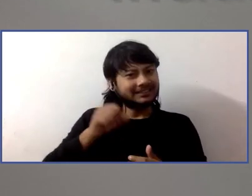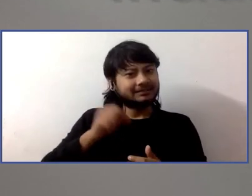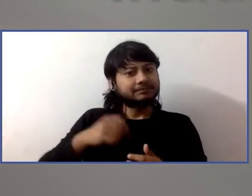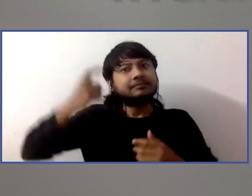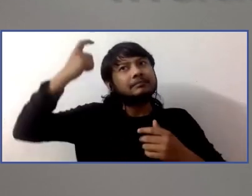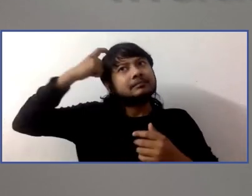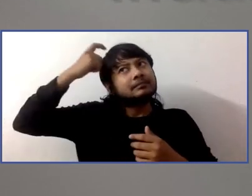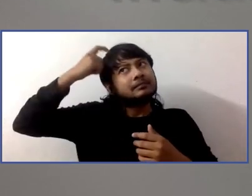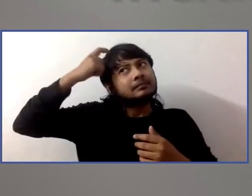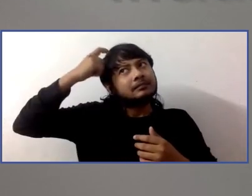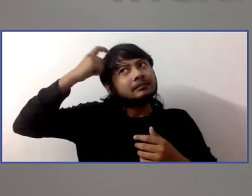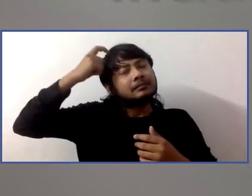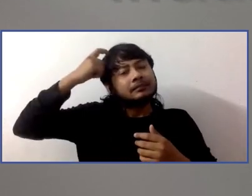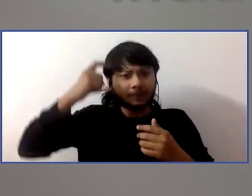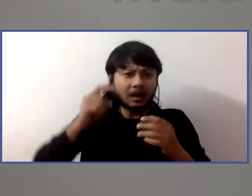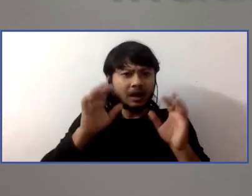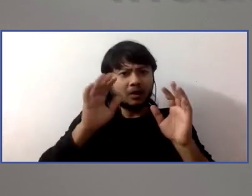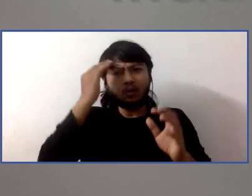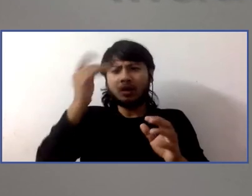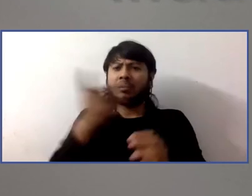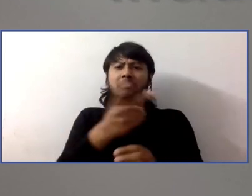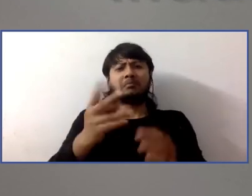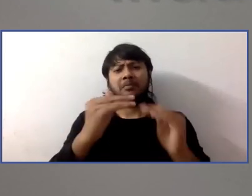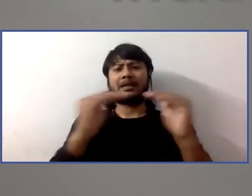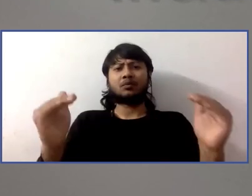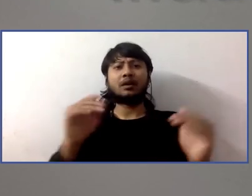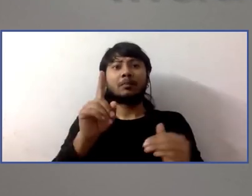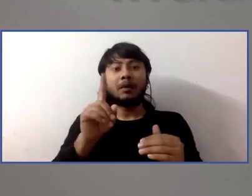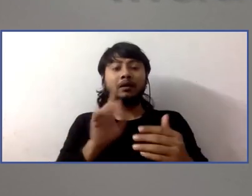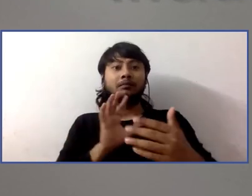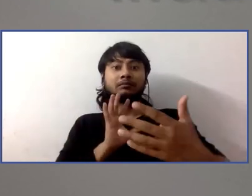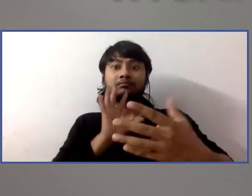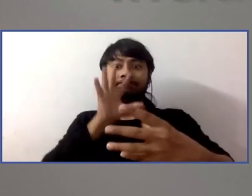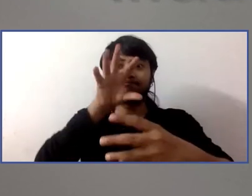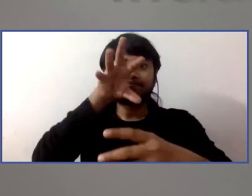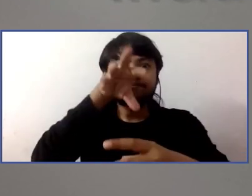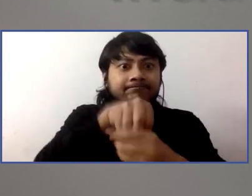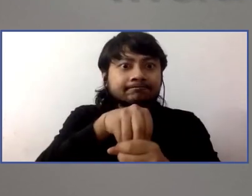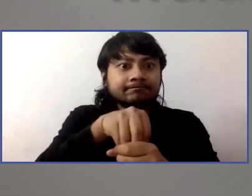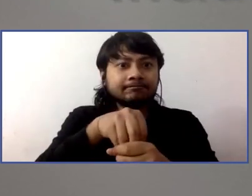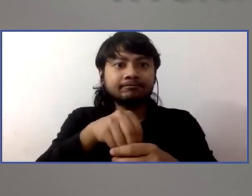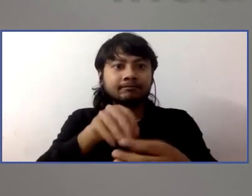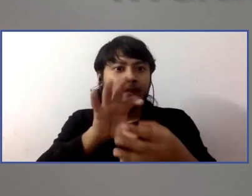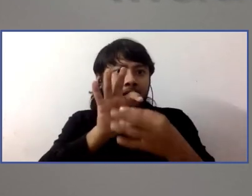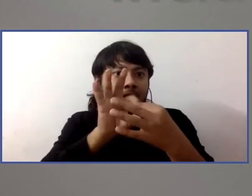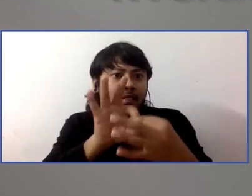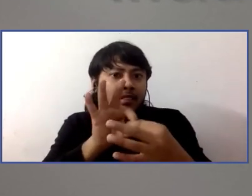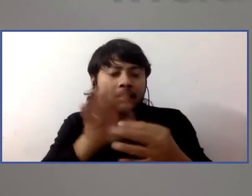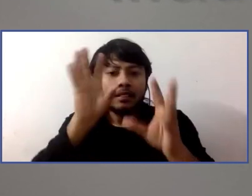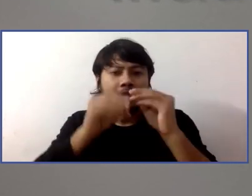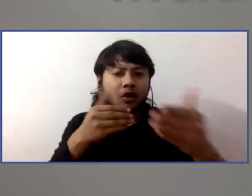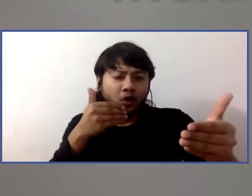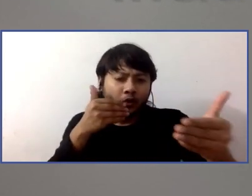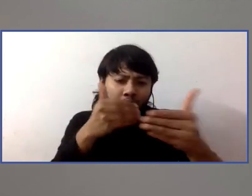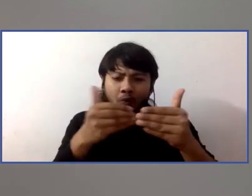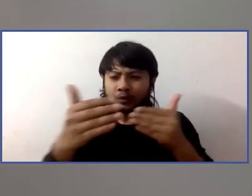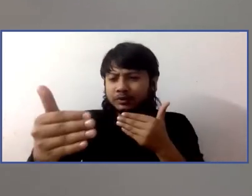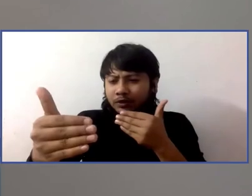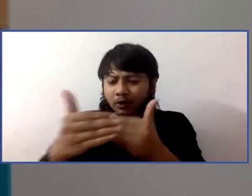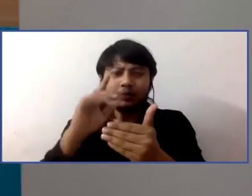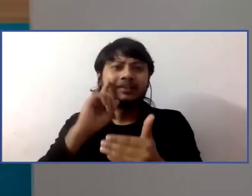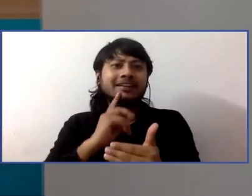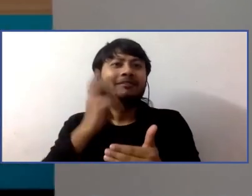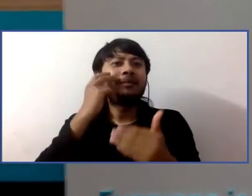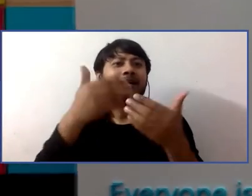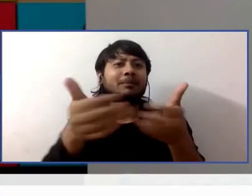engaging with the community, connecting with the community, having a lot of people who I call close friends of mine who are in the DeafBlind community now and